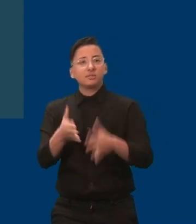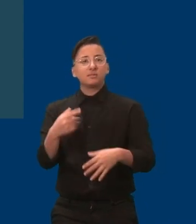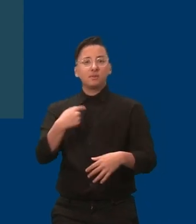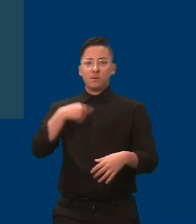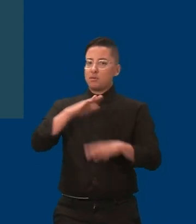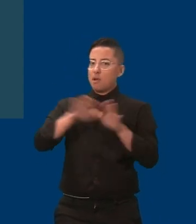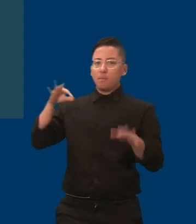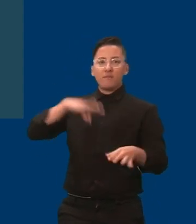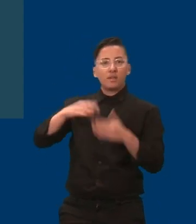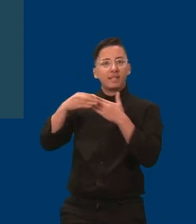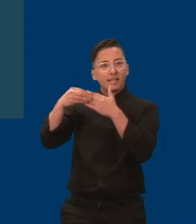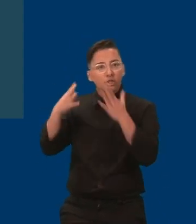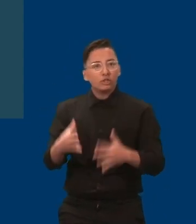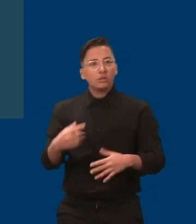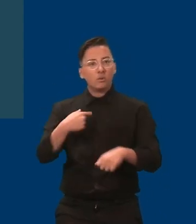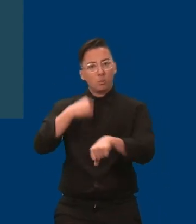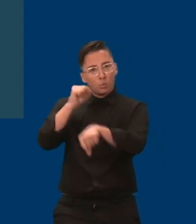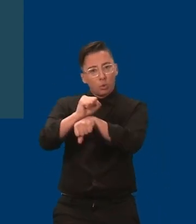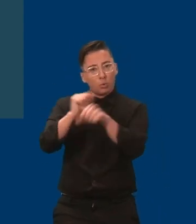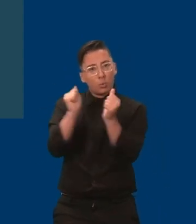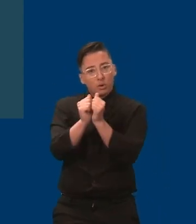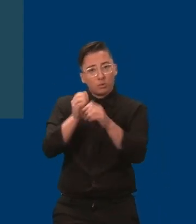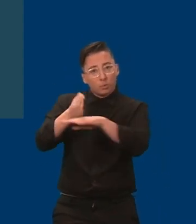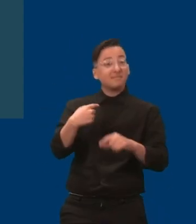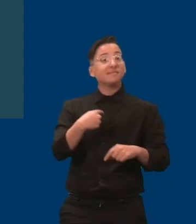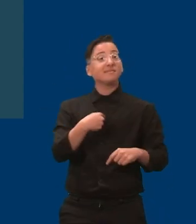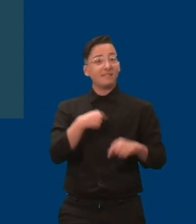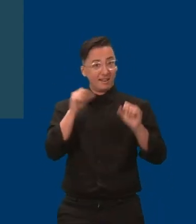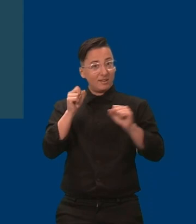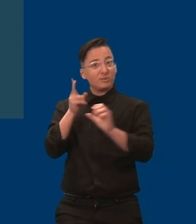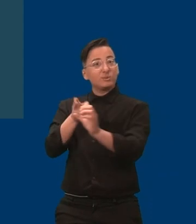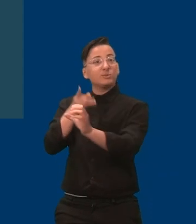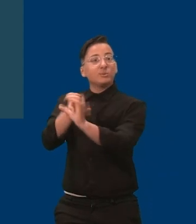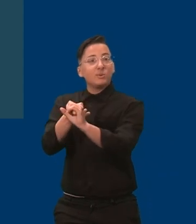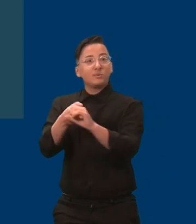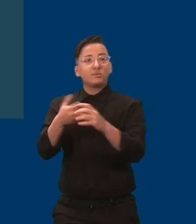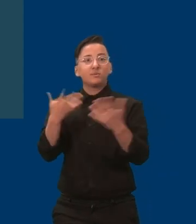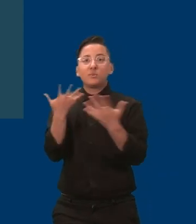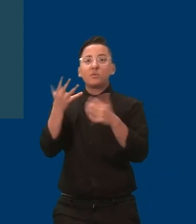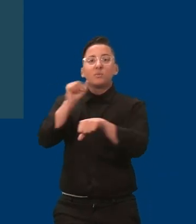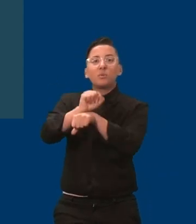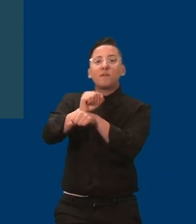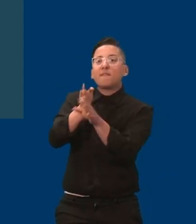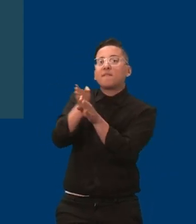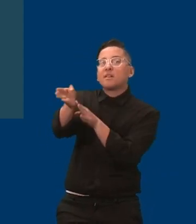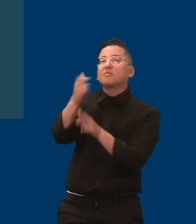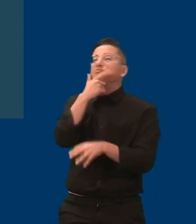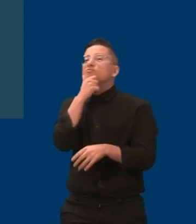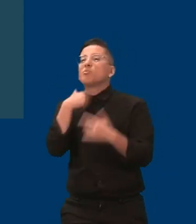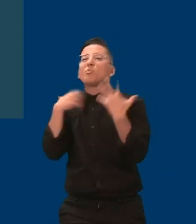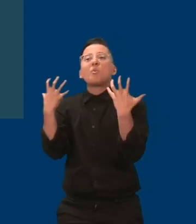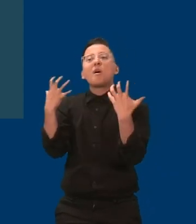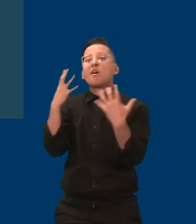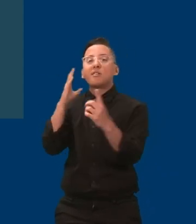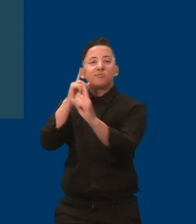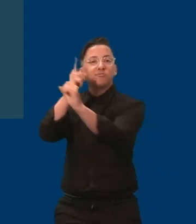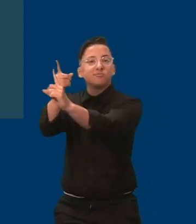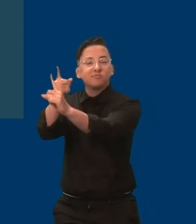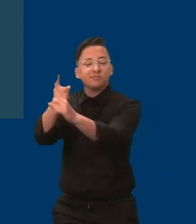a woodworker, a prospective college student. I am advocating